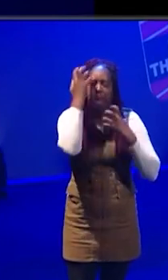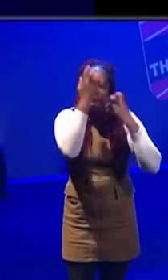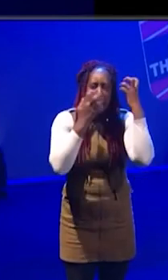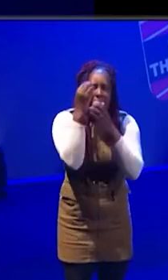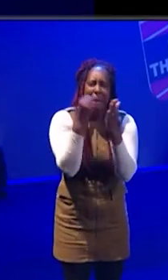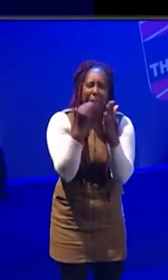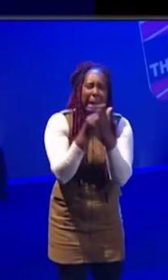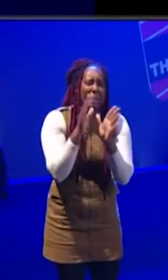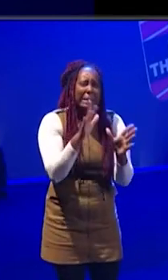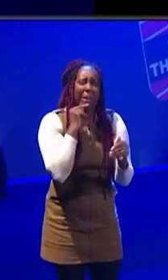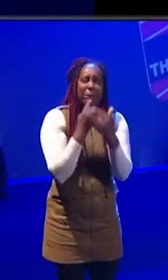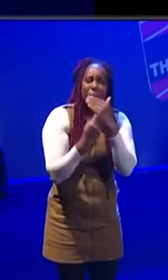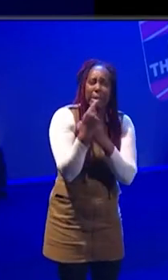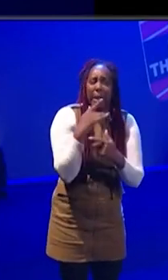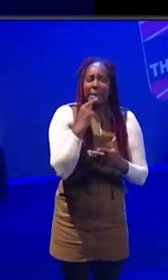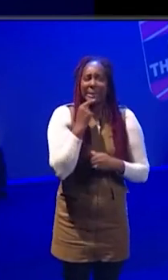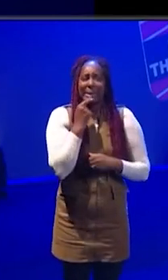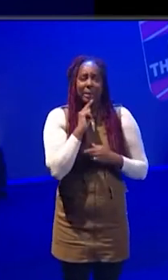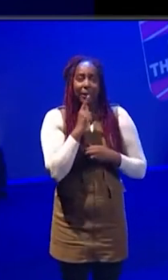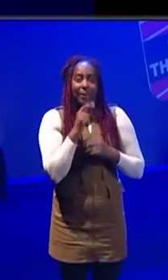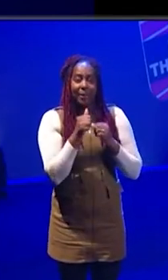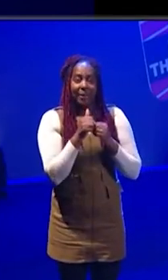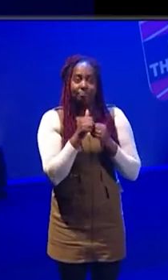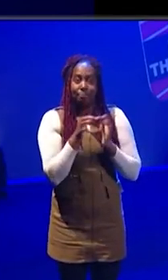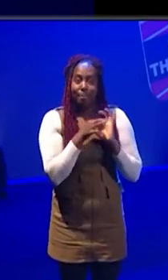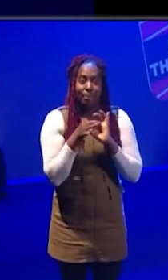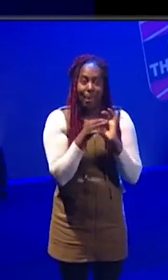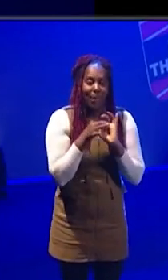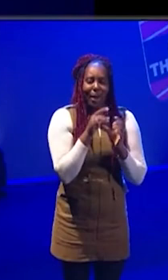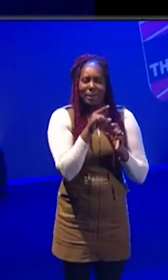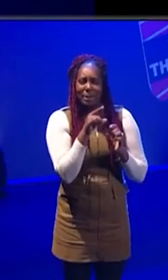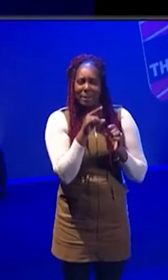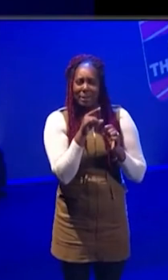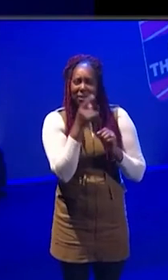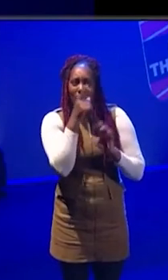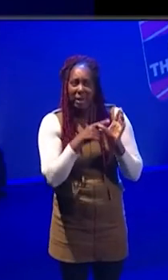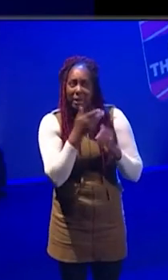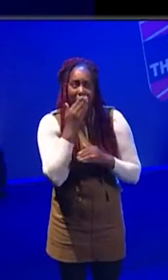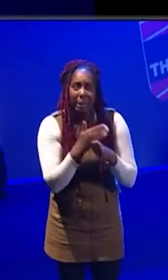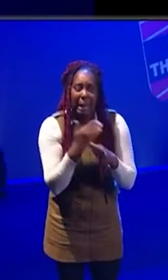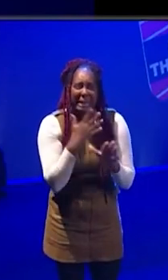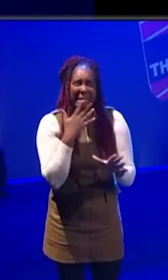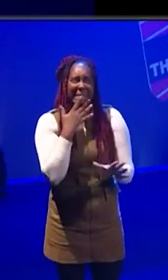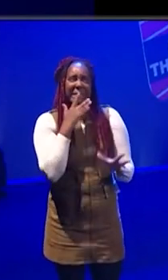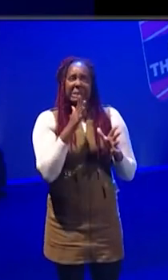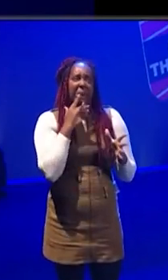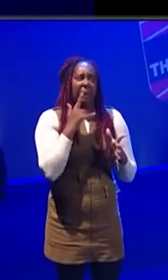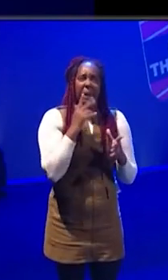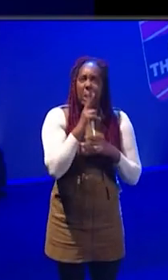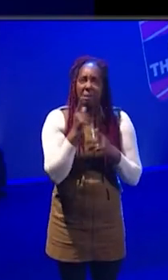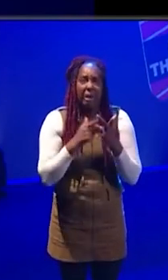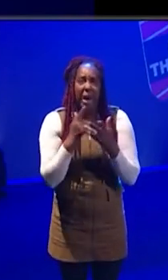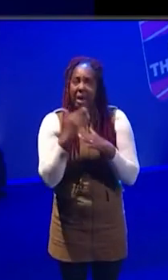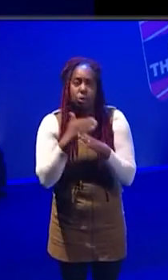as a freelancer, you may be building up your network, which means that you don't have work throughout the whole year. So I think there's no